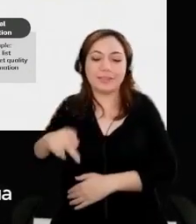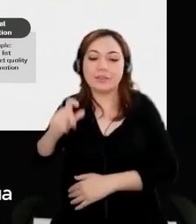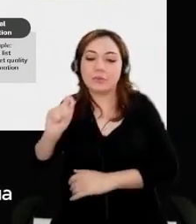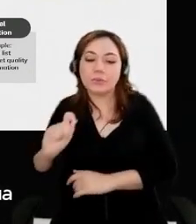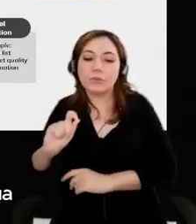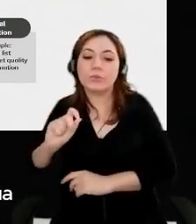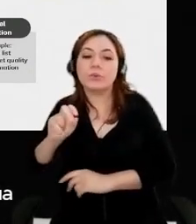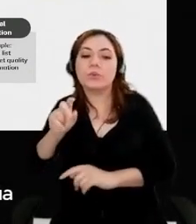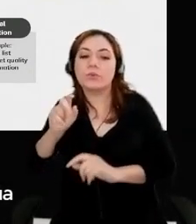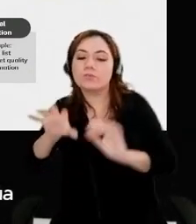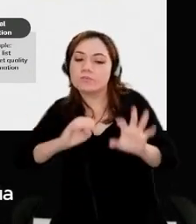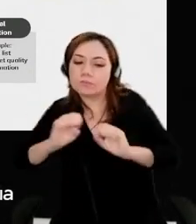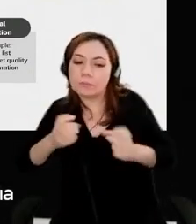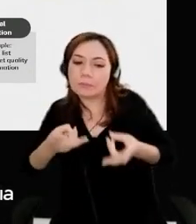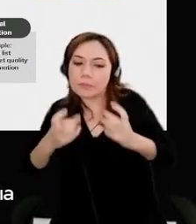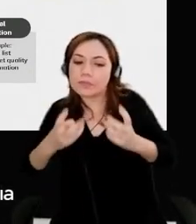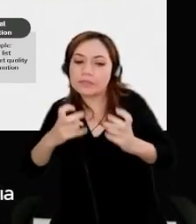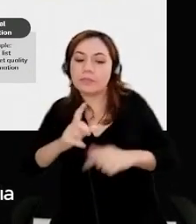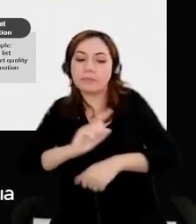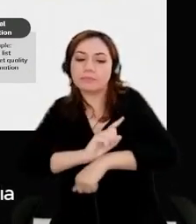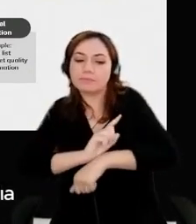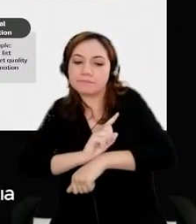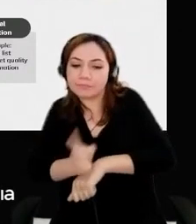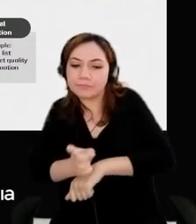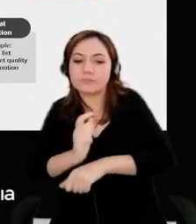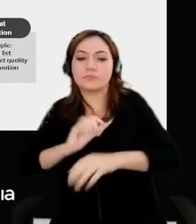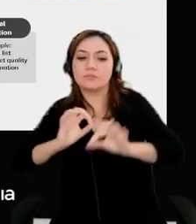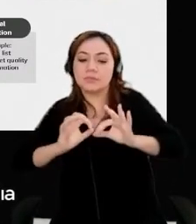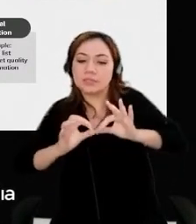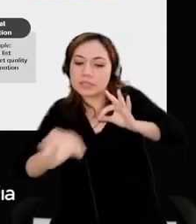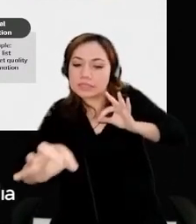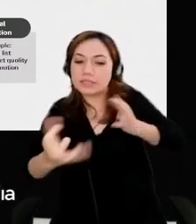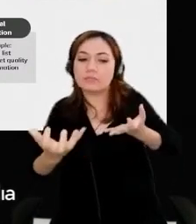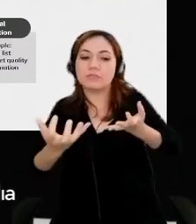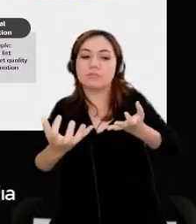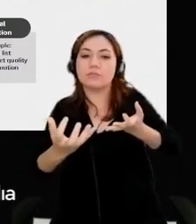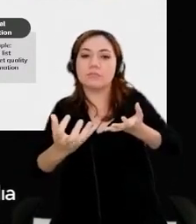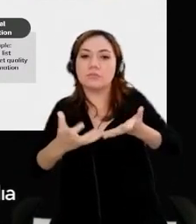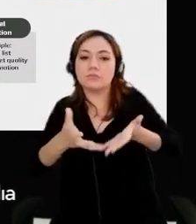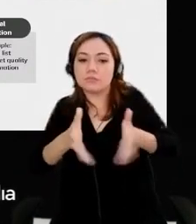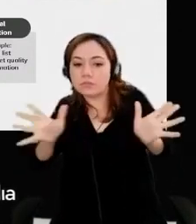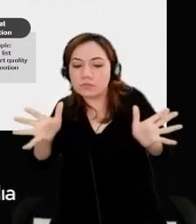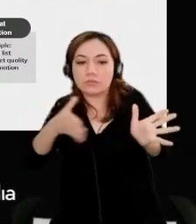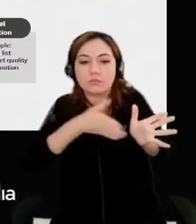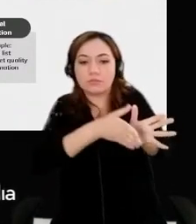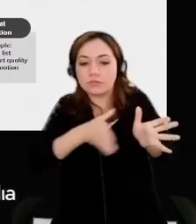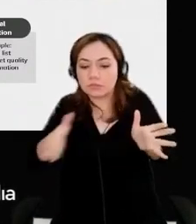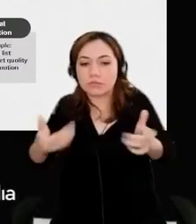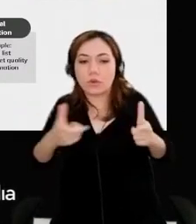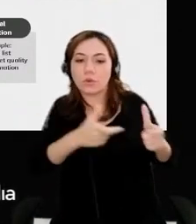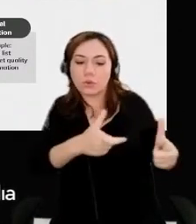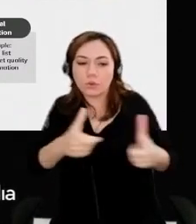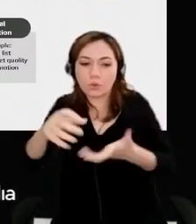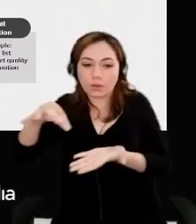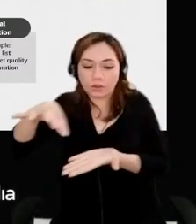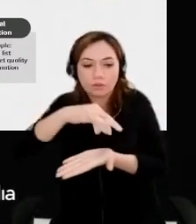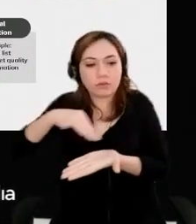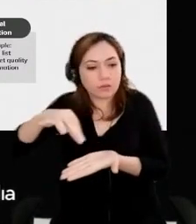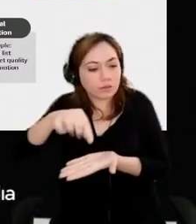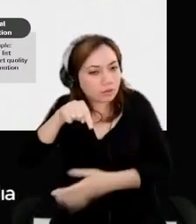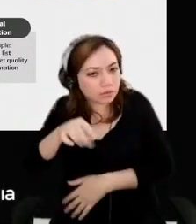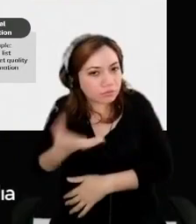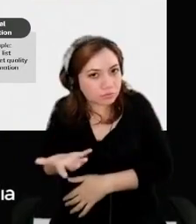speed, distance, range, location of this. And we